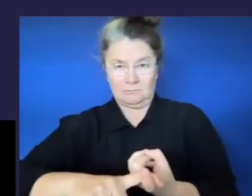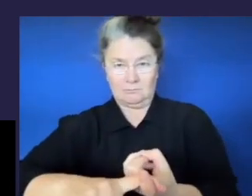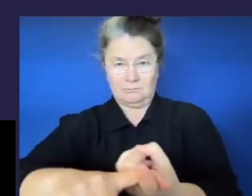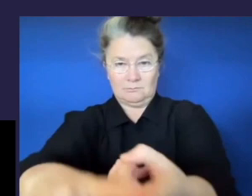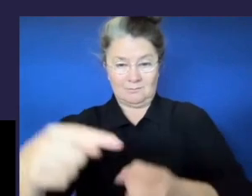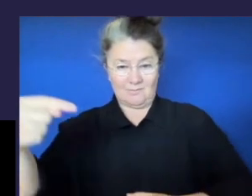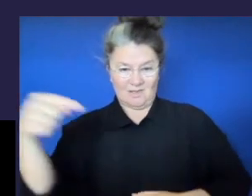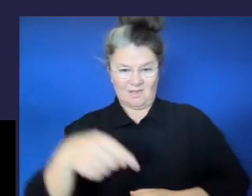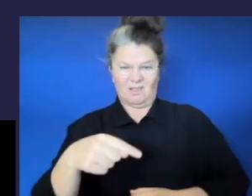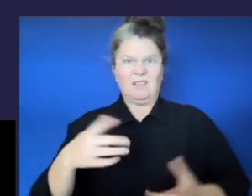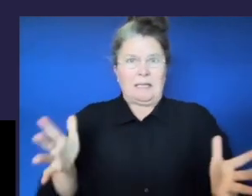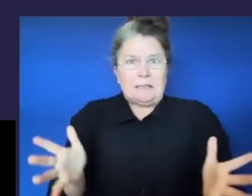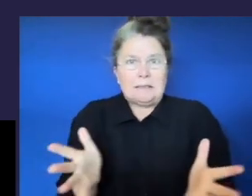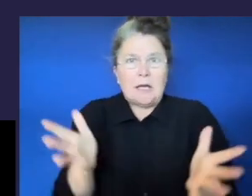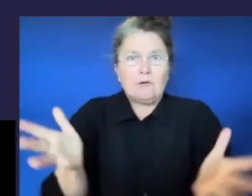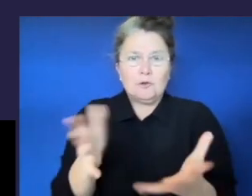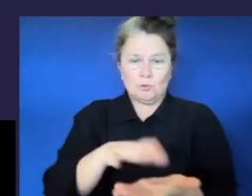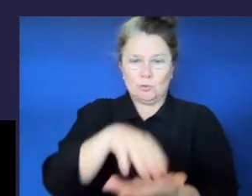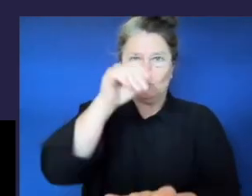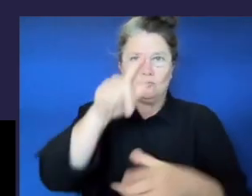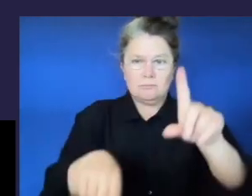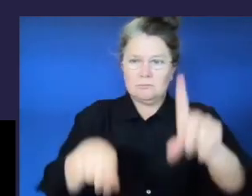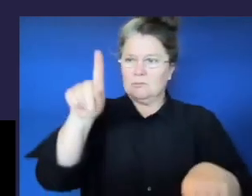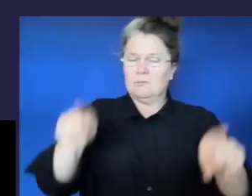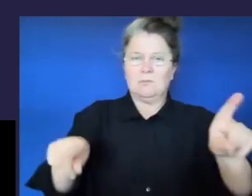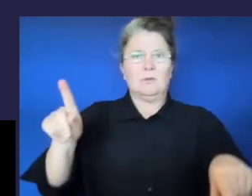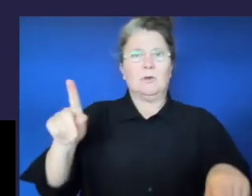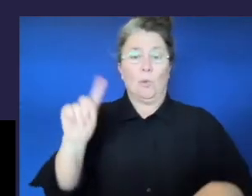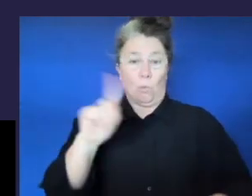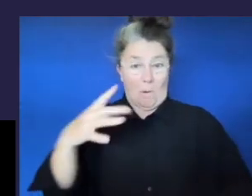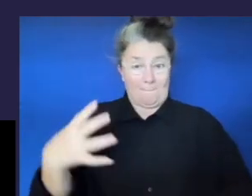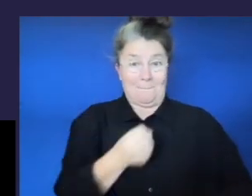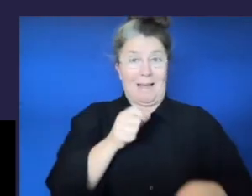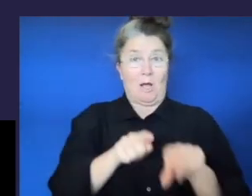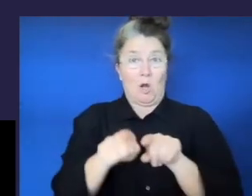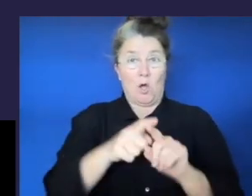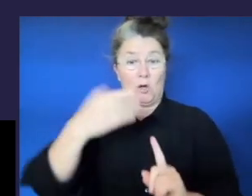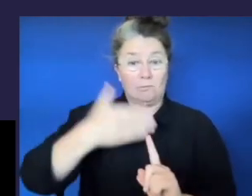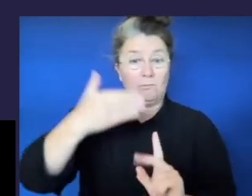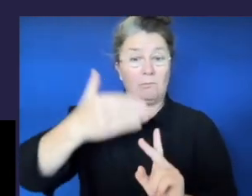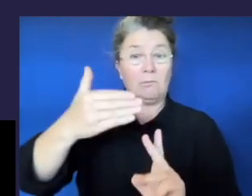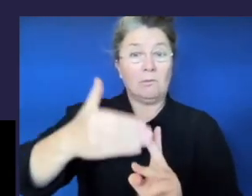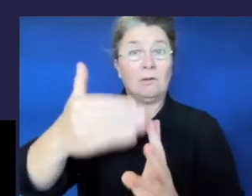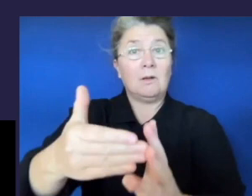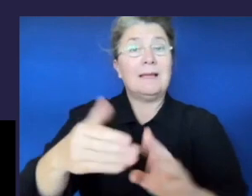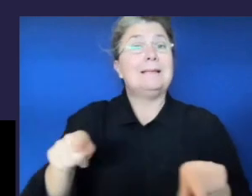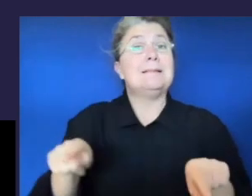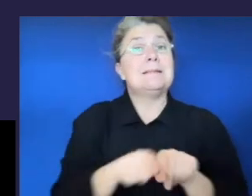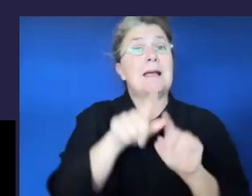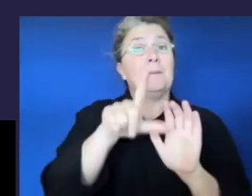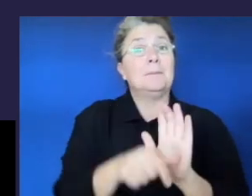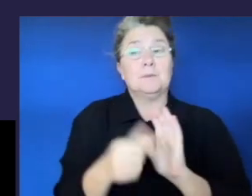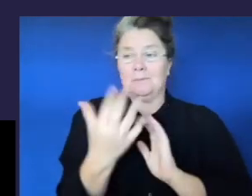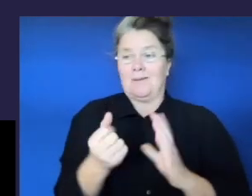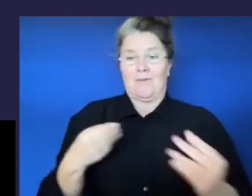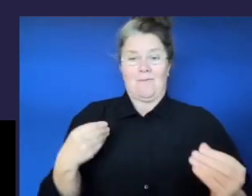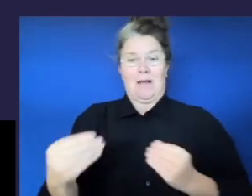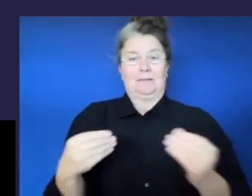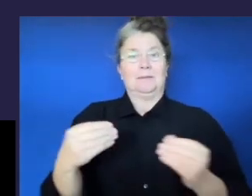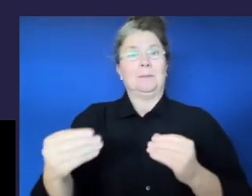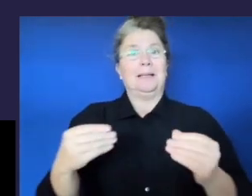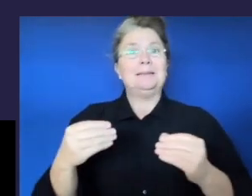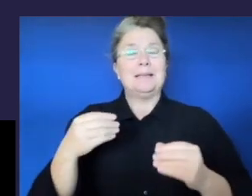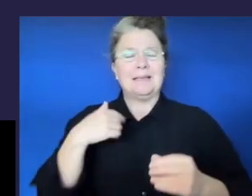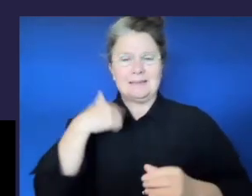be learnt and the quality of learning to be expected, whilst providing flexibility for teachers to account for different rates and ways in which students